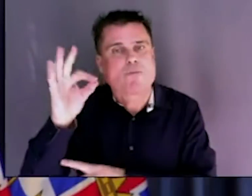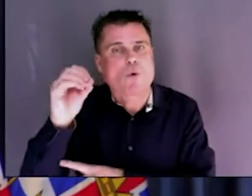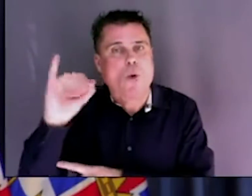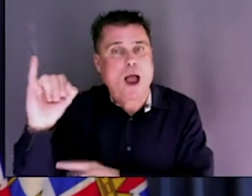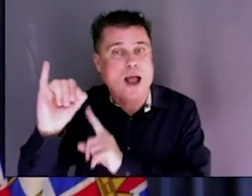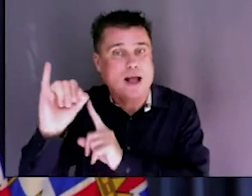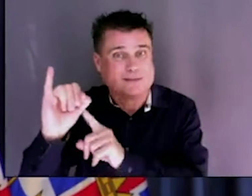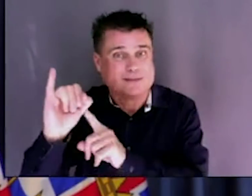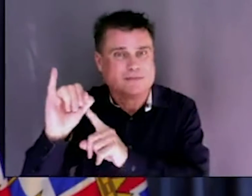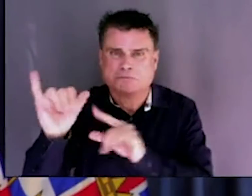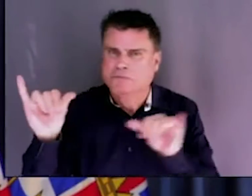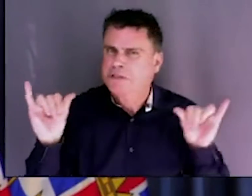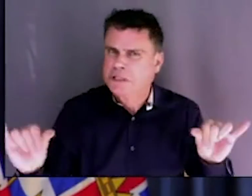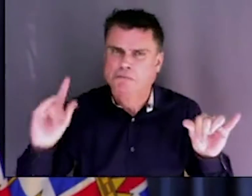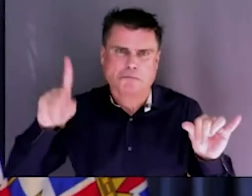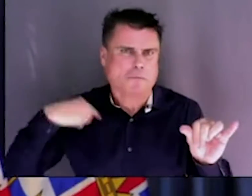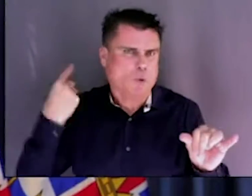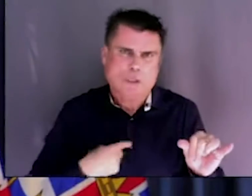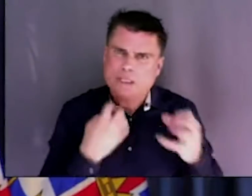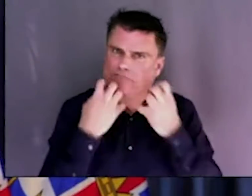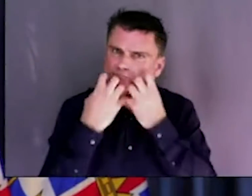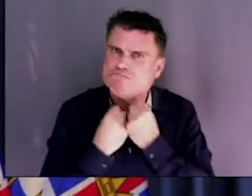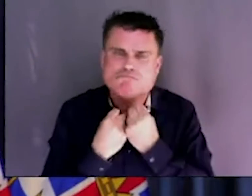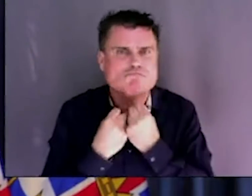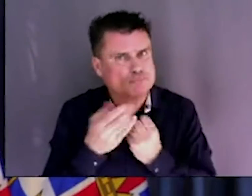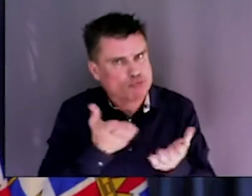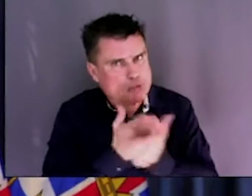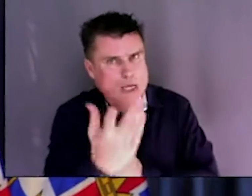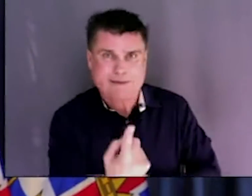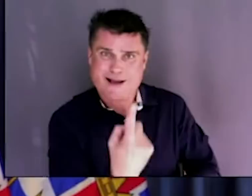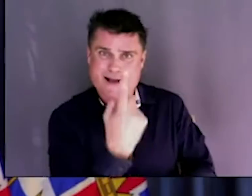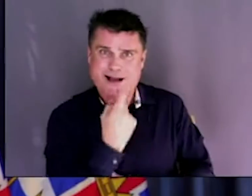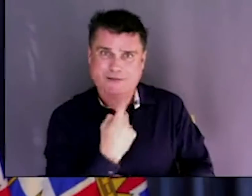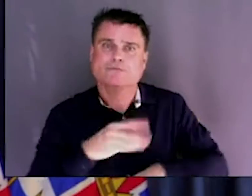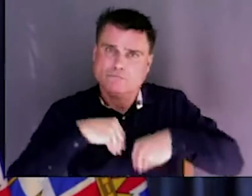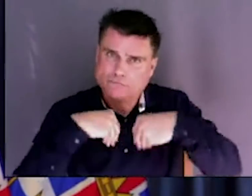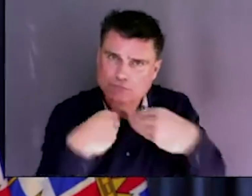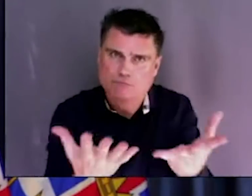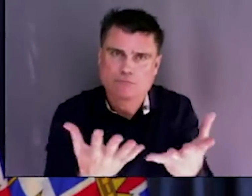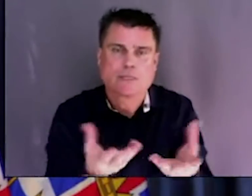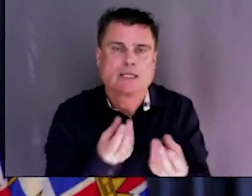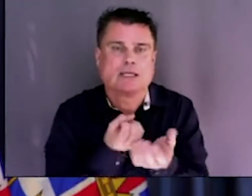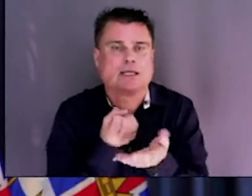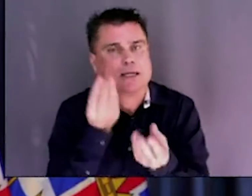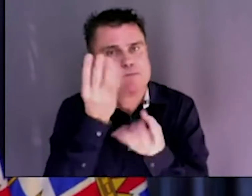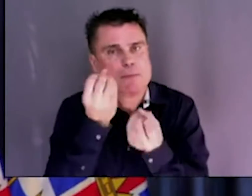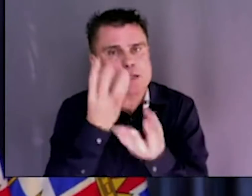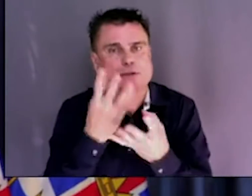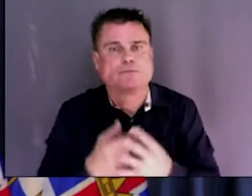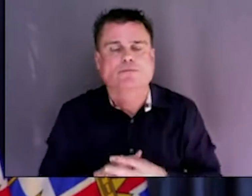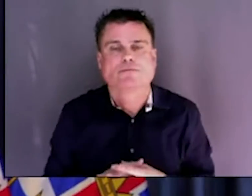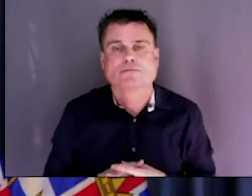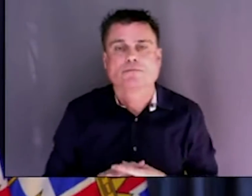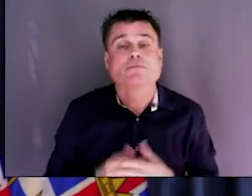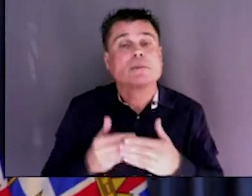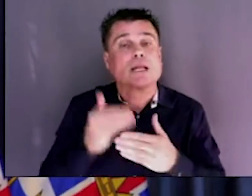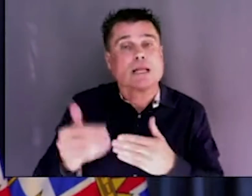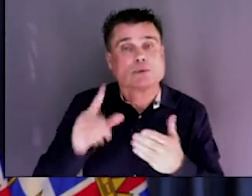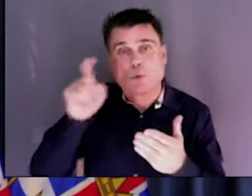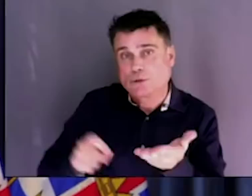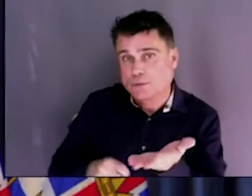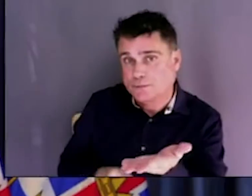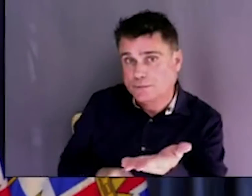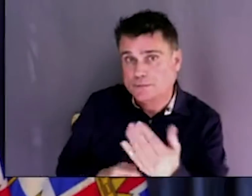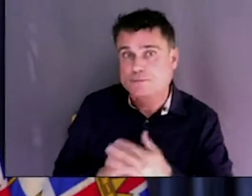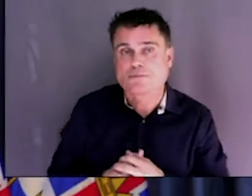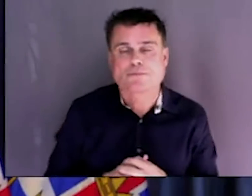Your letter to the Minister of Mental Health and Addictions talked about working with the federal government to decriminalize simple